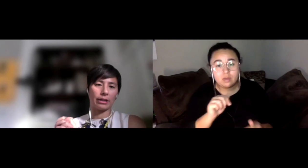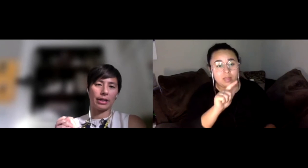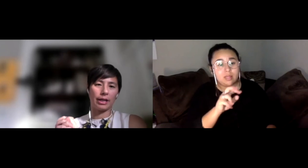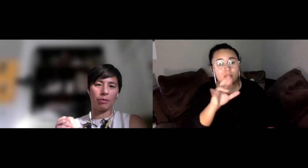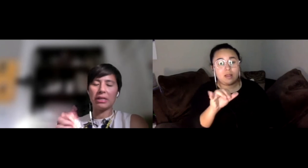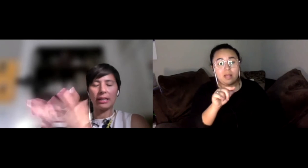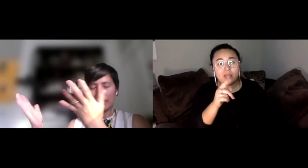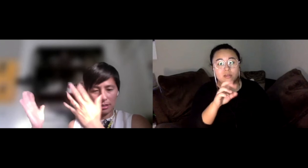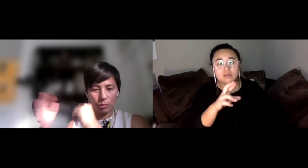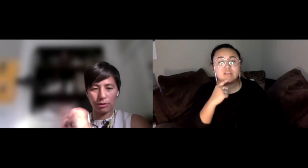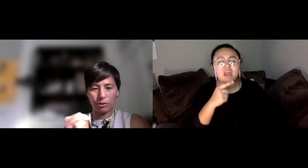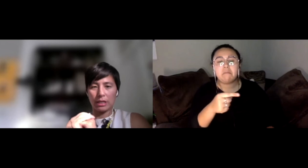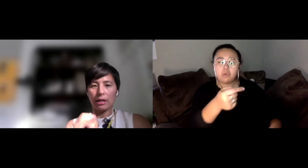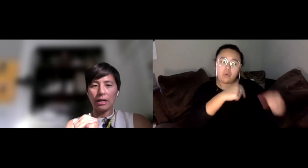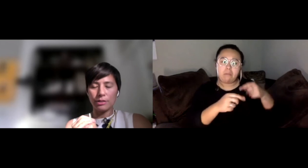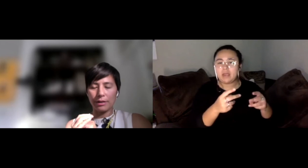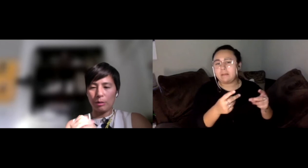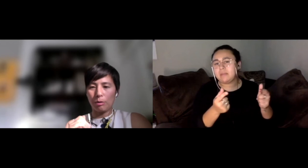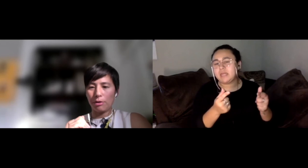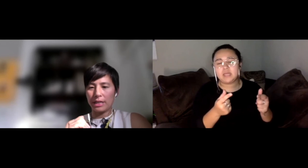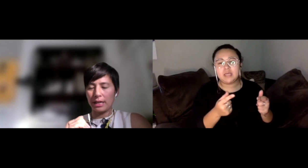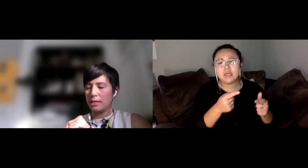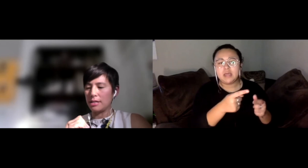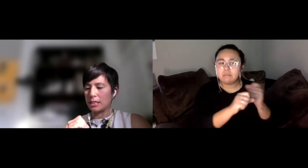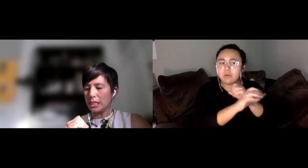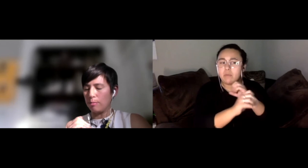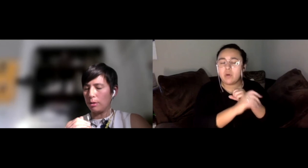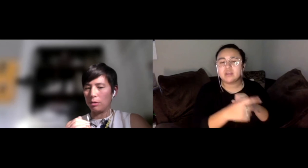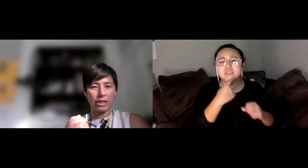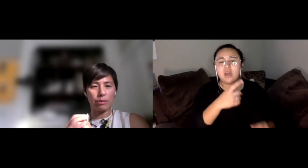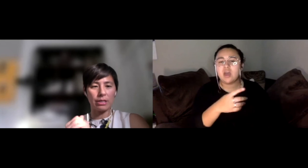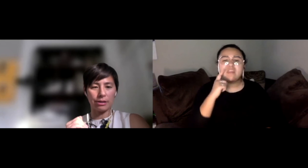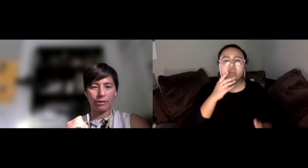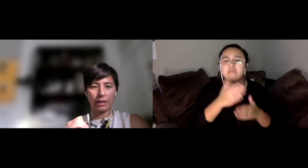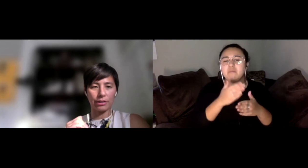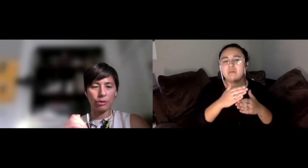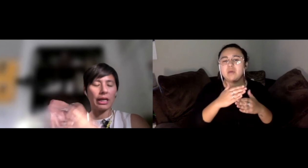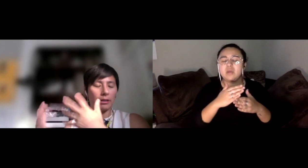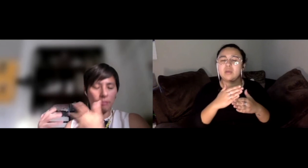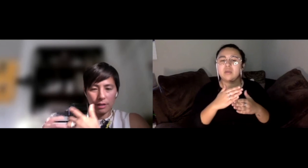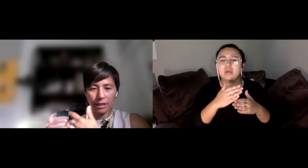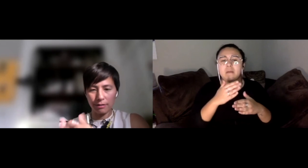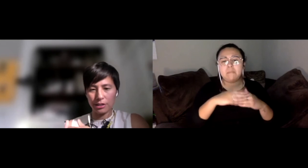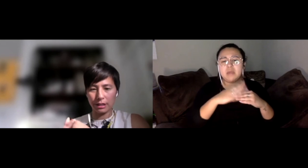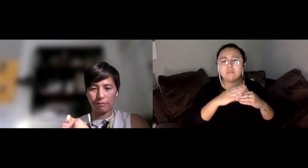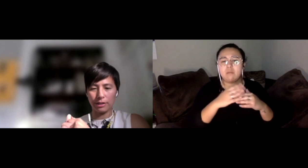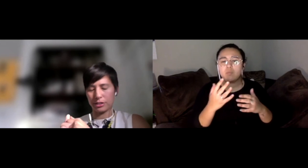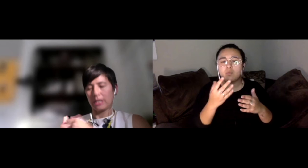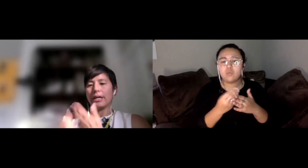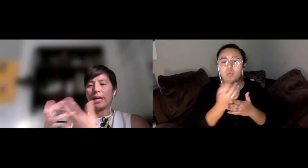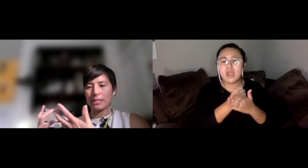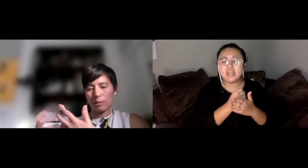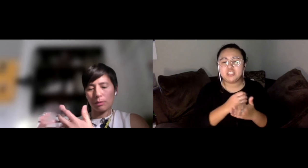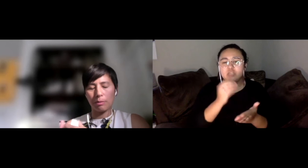back immediately. He's the one who's out there promoting that he thinks the minimum wage should be zero dollars. So again, very, very stark difference.